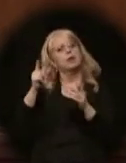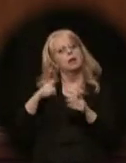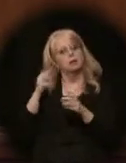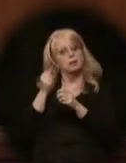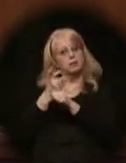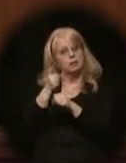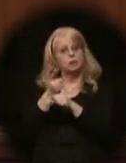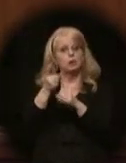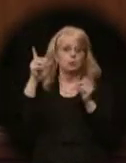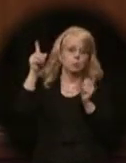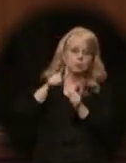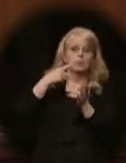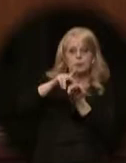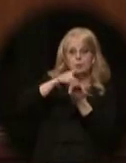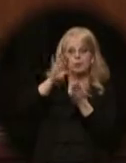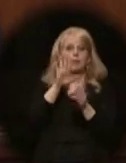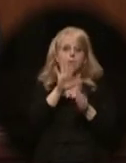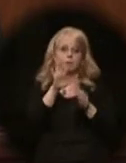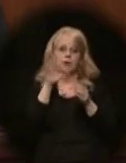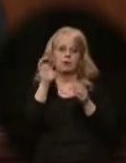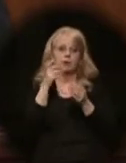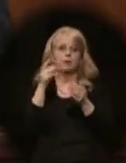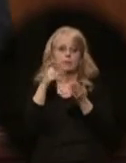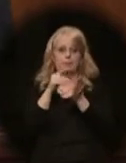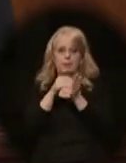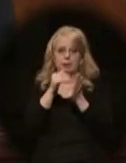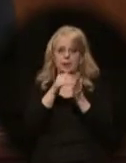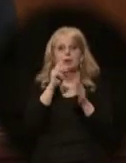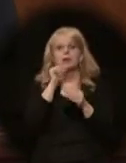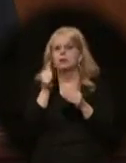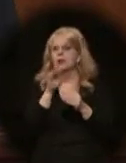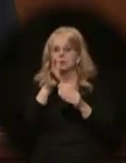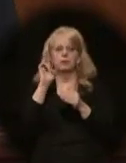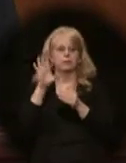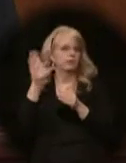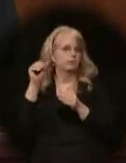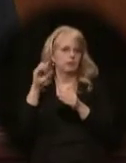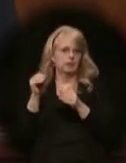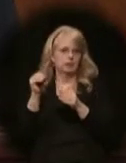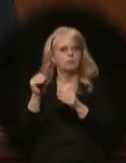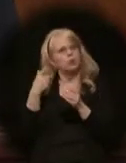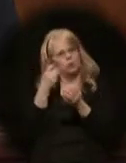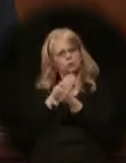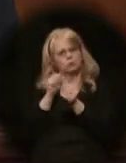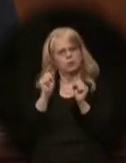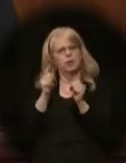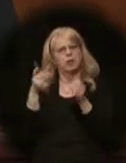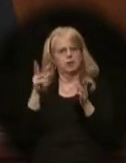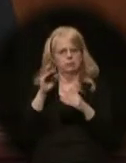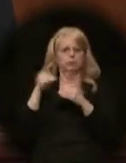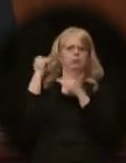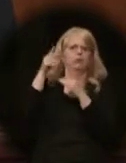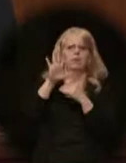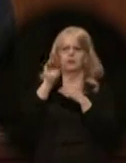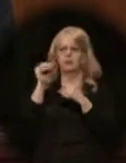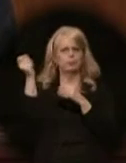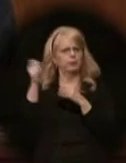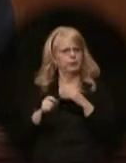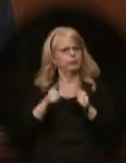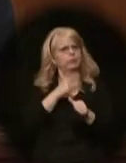to $500 million instead of more than $750 million. That's a savings of more than 50% in the first year.